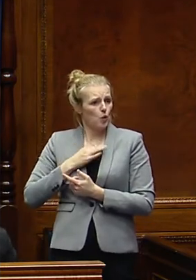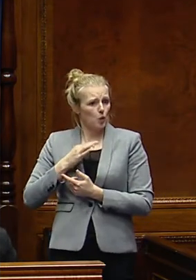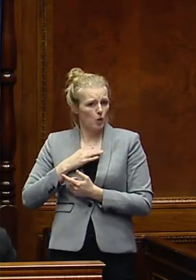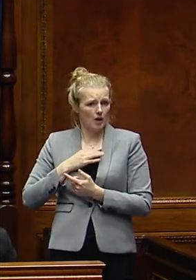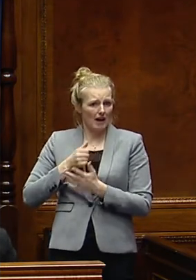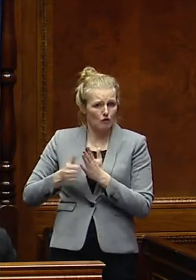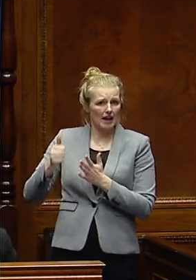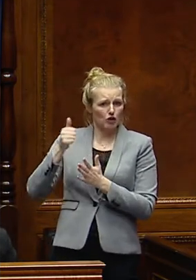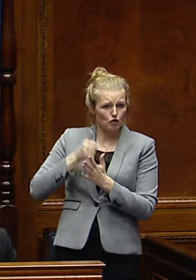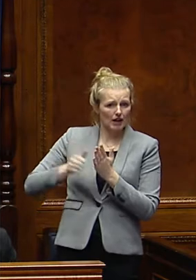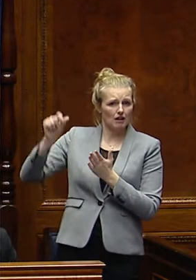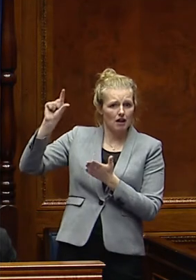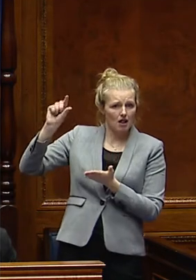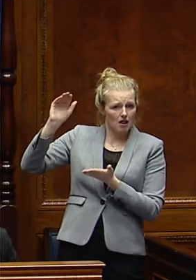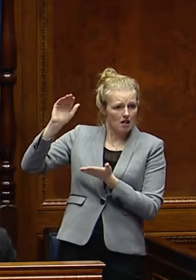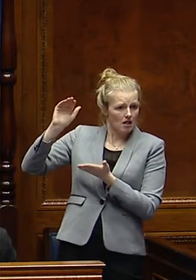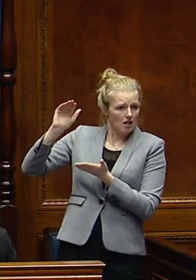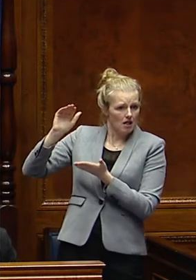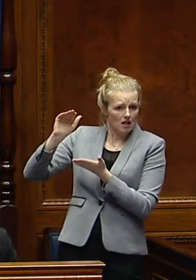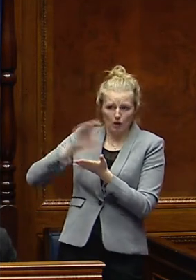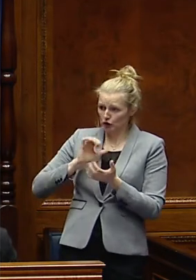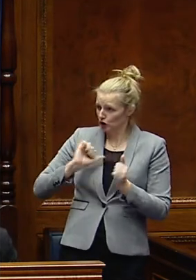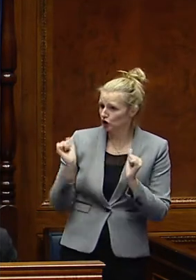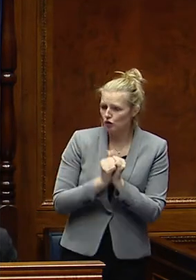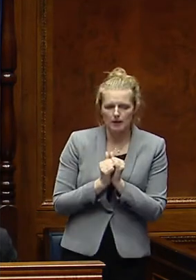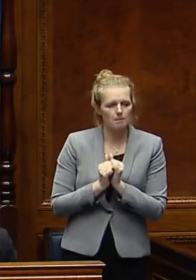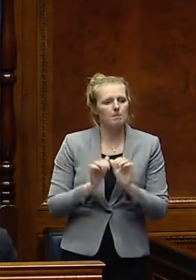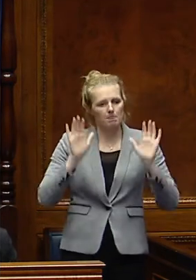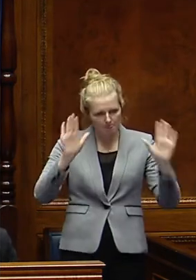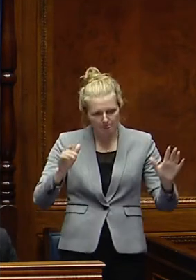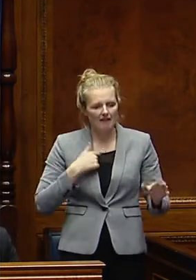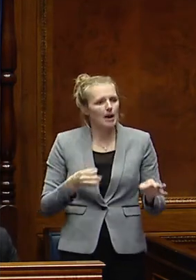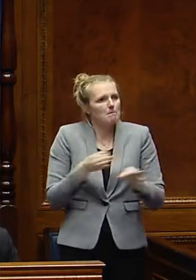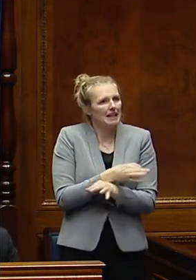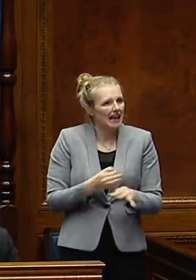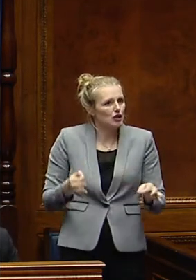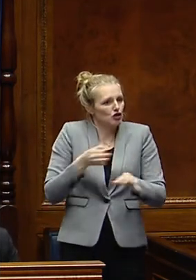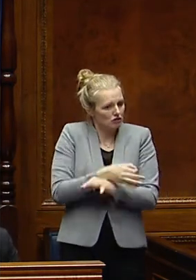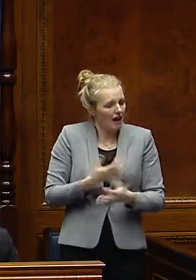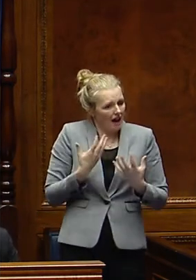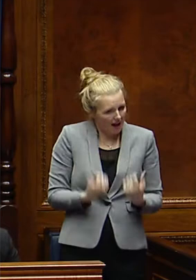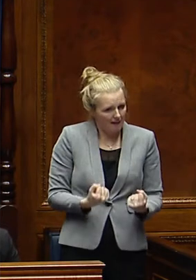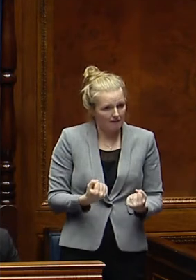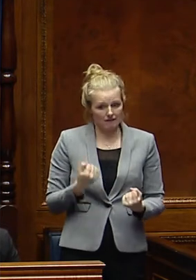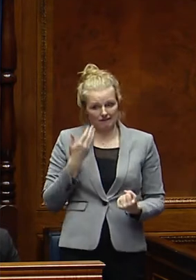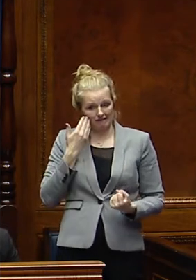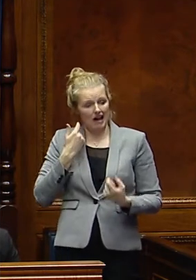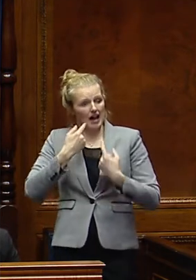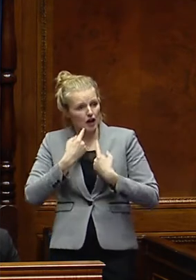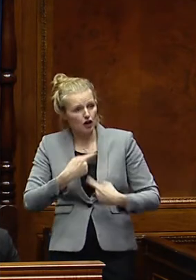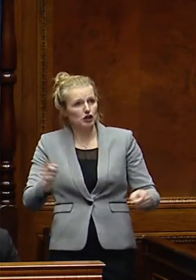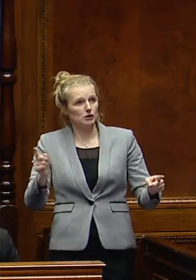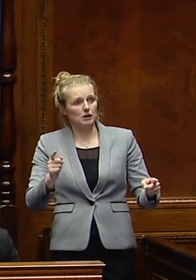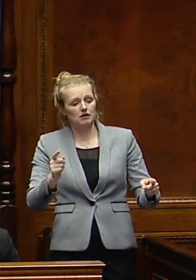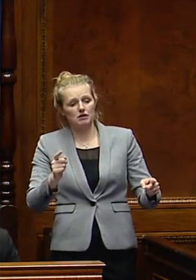a regular basis because there was no agreement around this. We do have the mitigations in place and obviously I made an announcement today which I'll speak to you on a